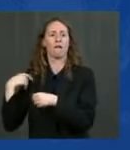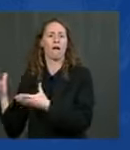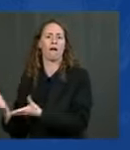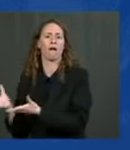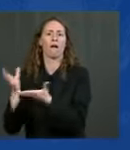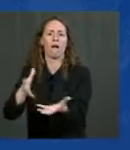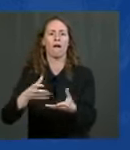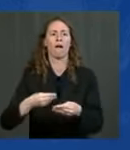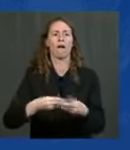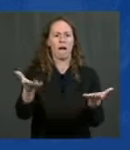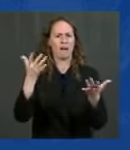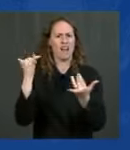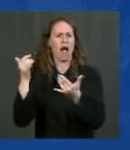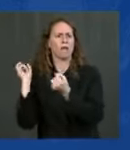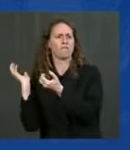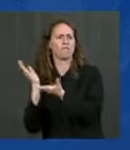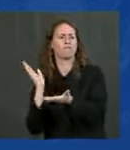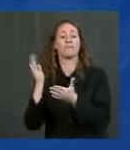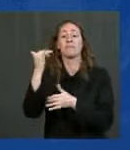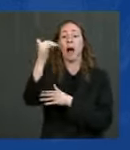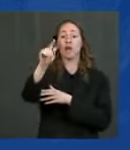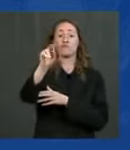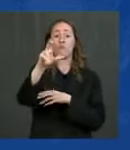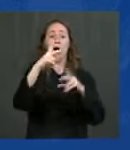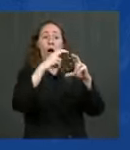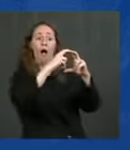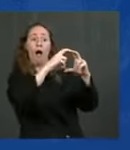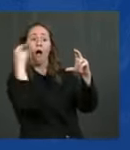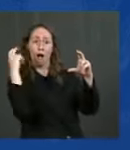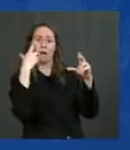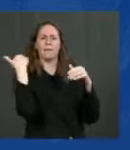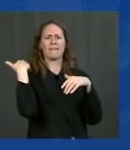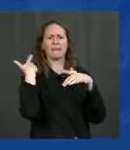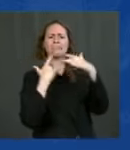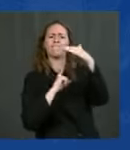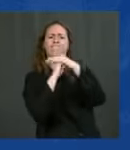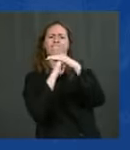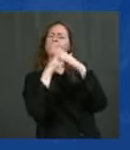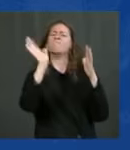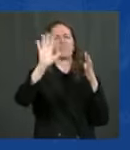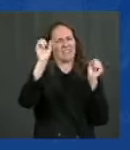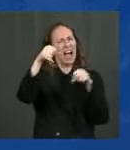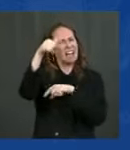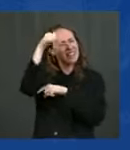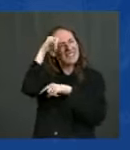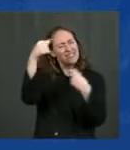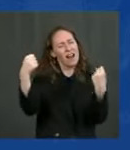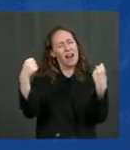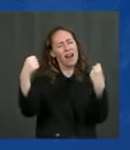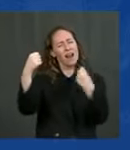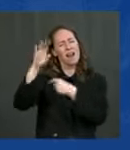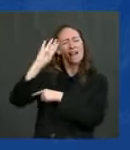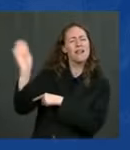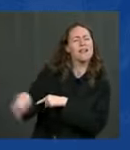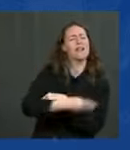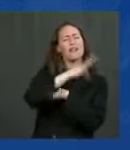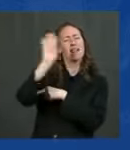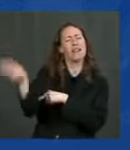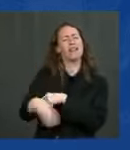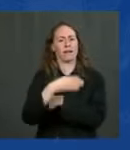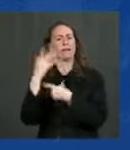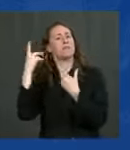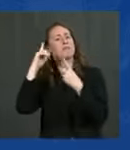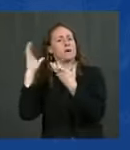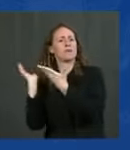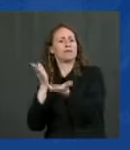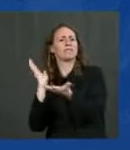truckers are able to drive and transport gas and fuel because there's a law in America you can't drive for